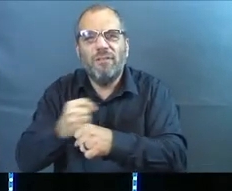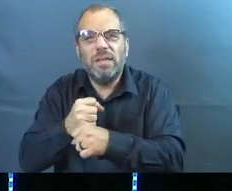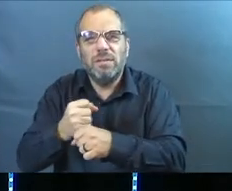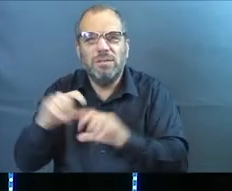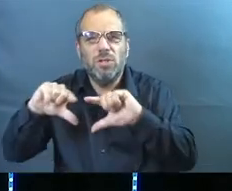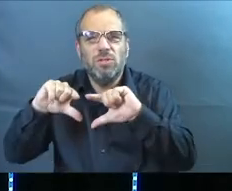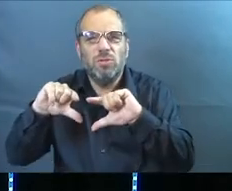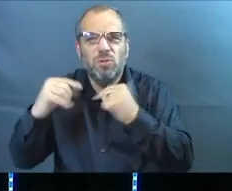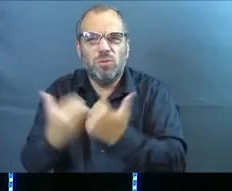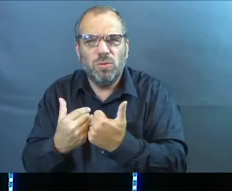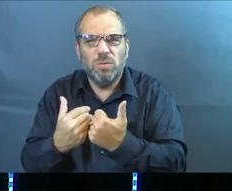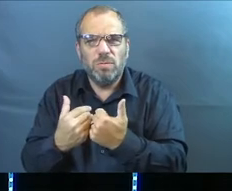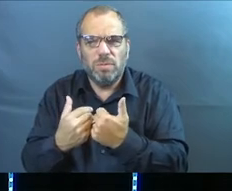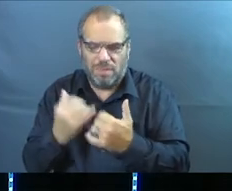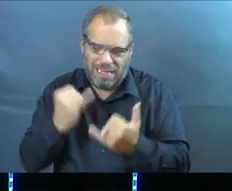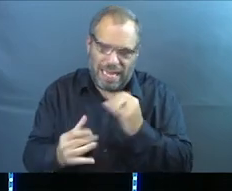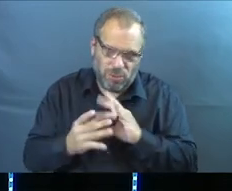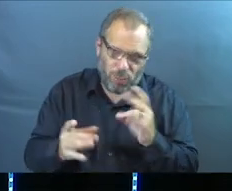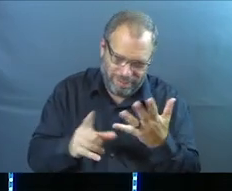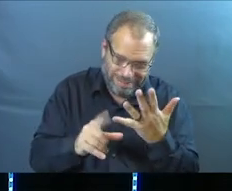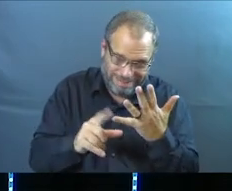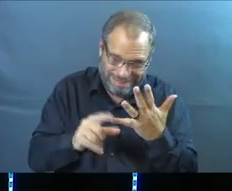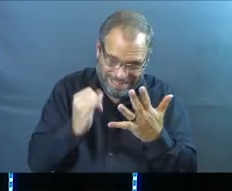coffee. Last story.